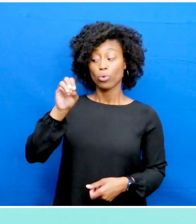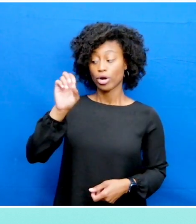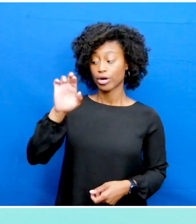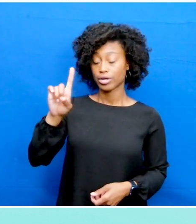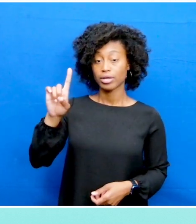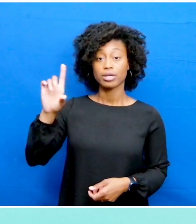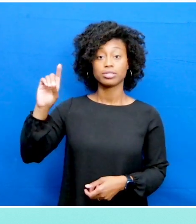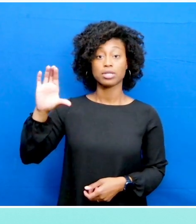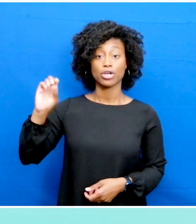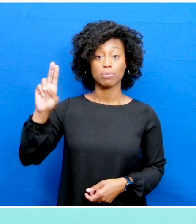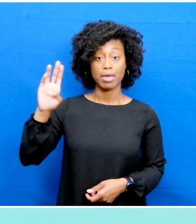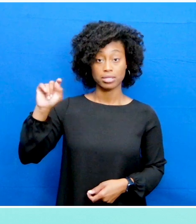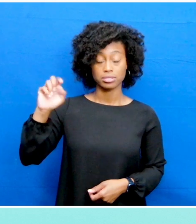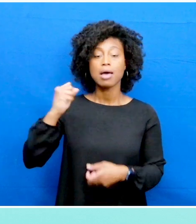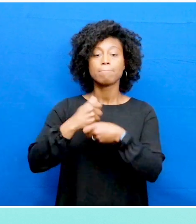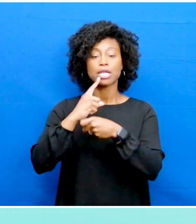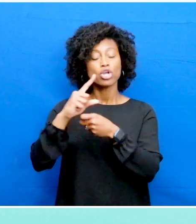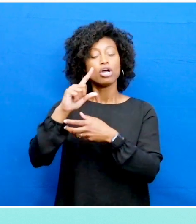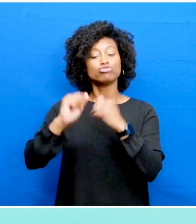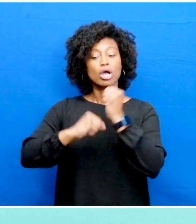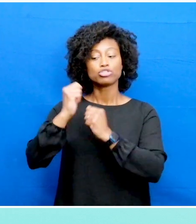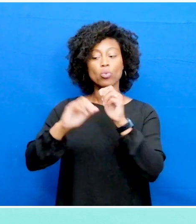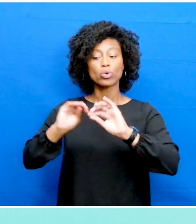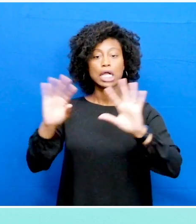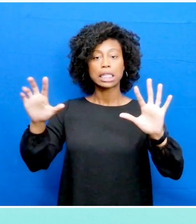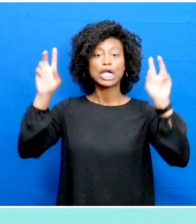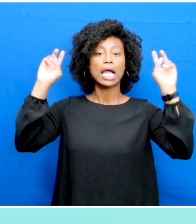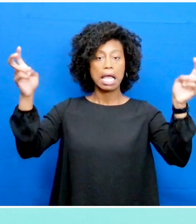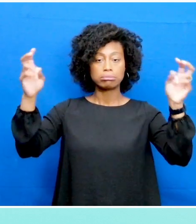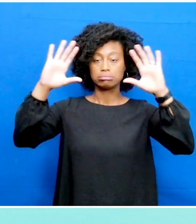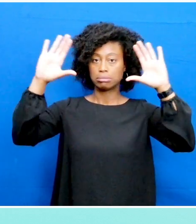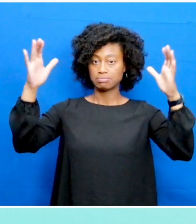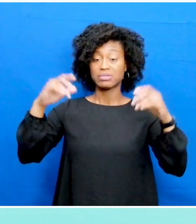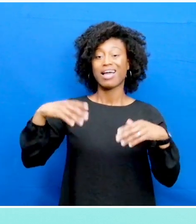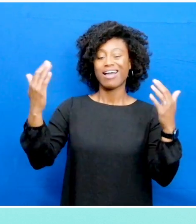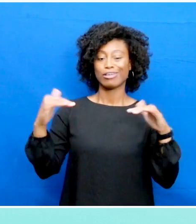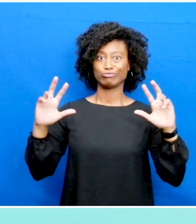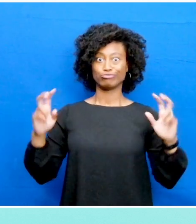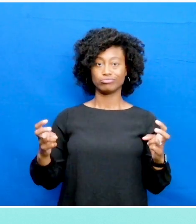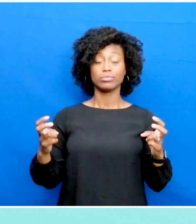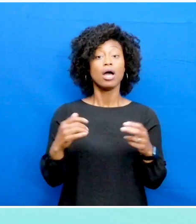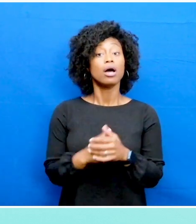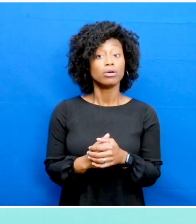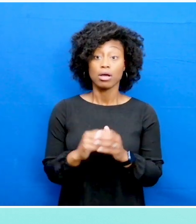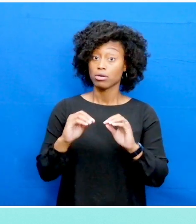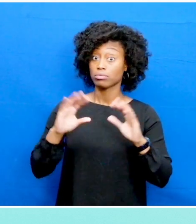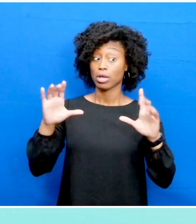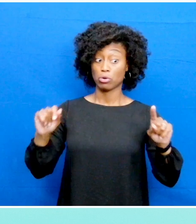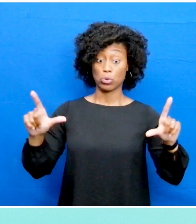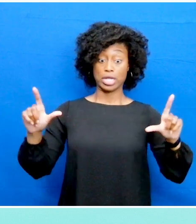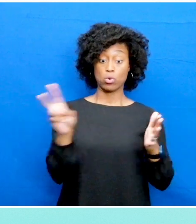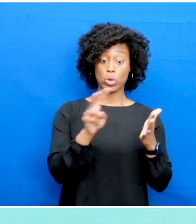Word documents, start by structuring your document with clear headings and styles. To ensure compatibility with screen readers,